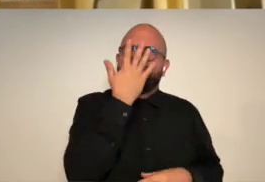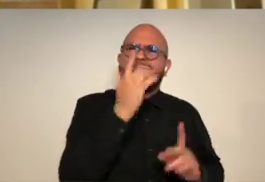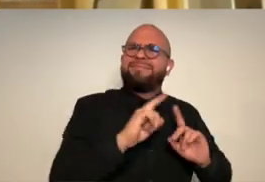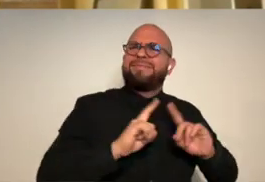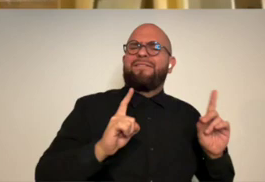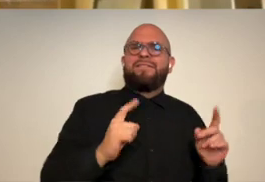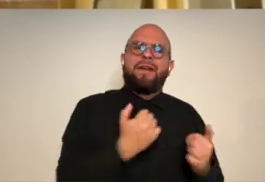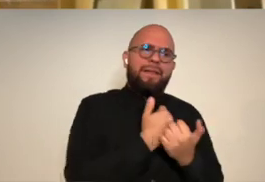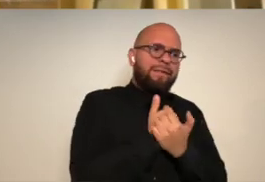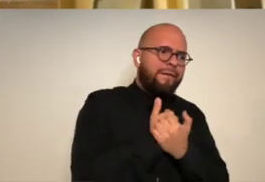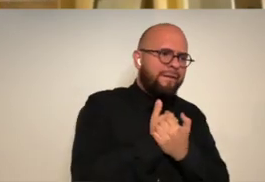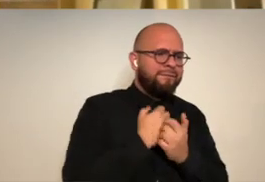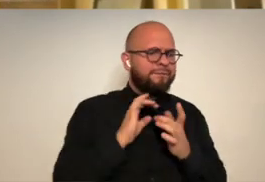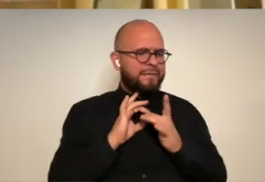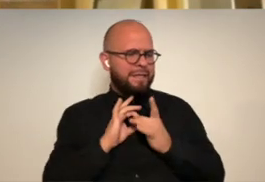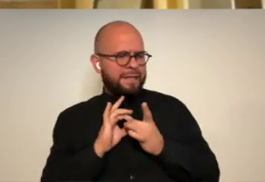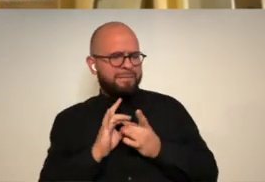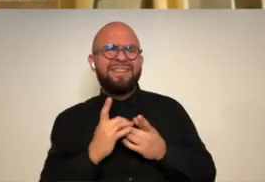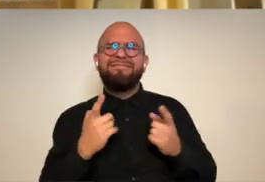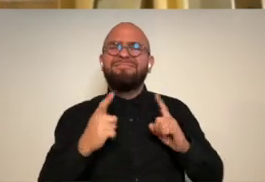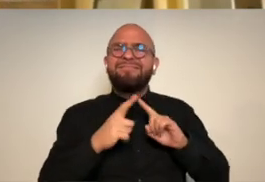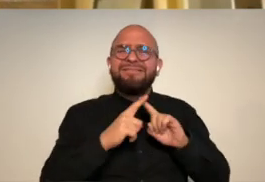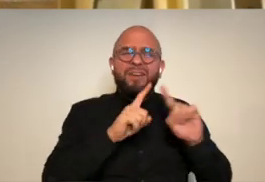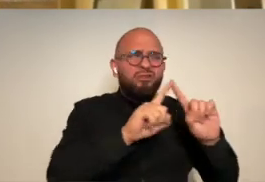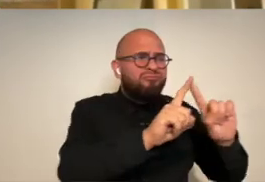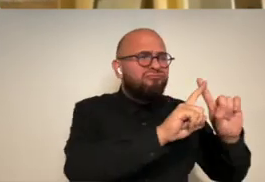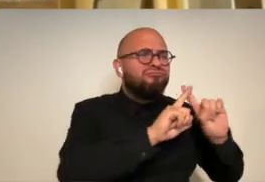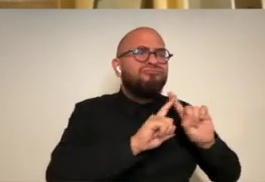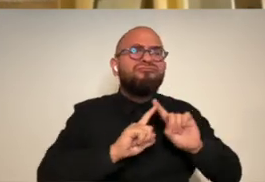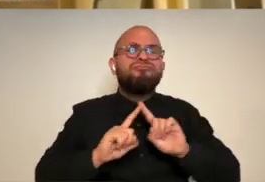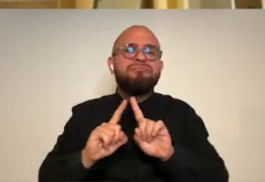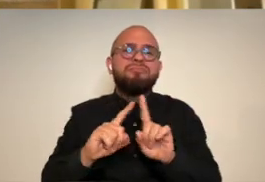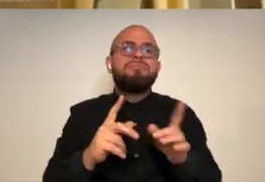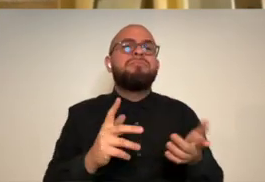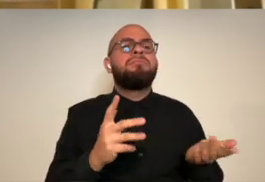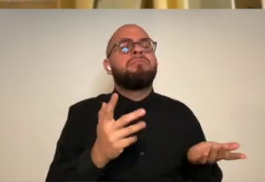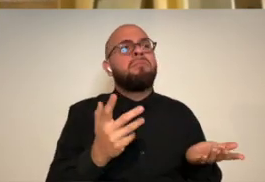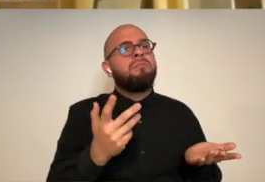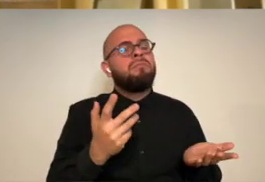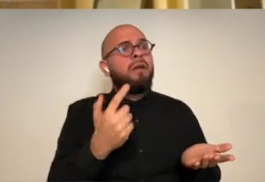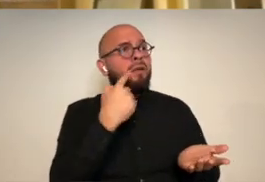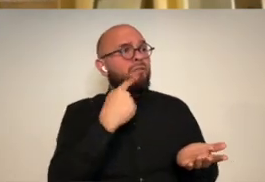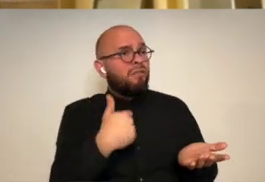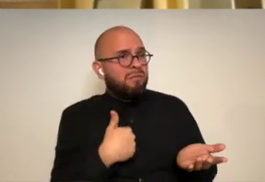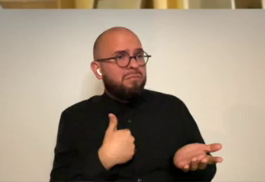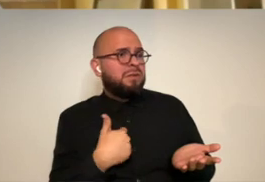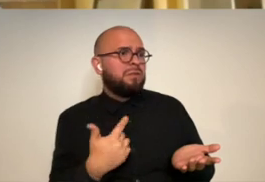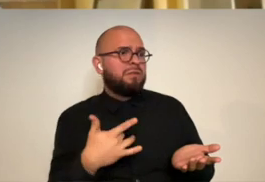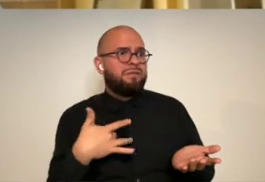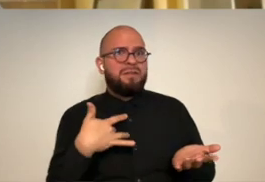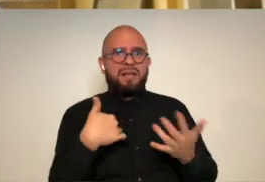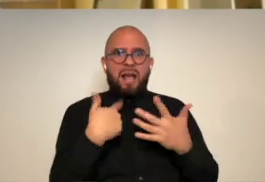another form of intimacy and love and how do you address that and it's also for me personally